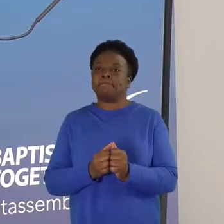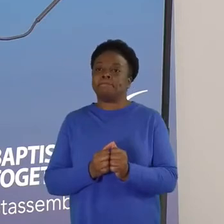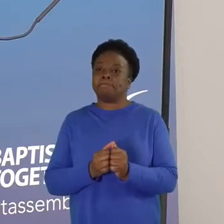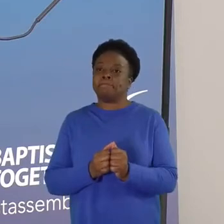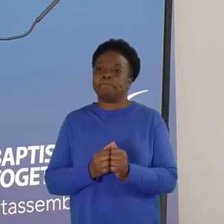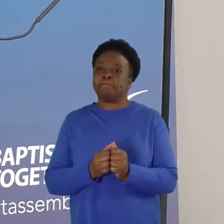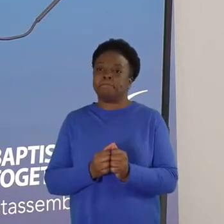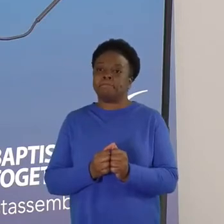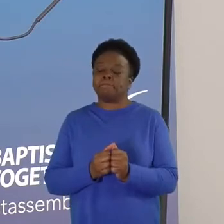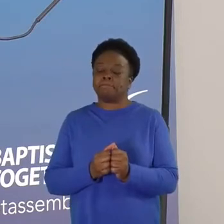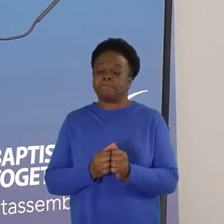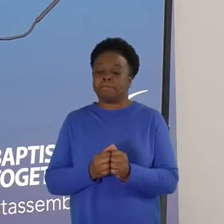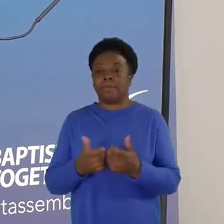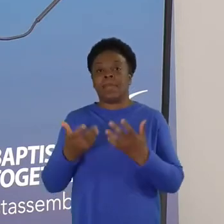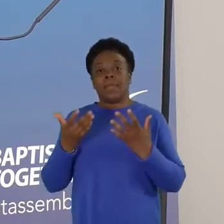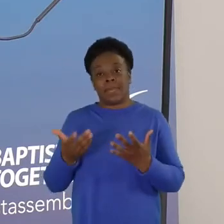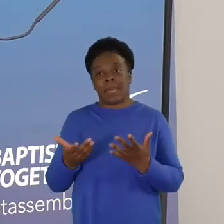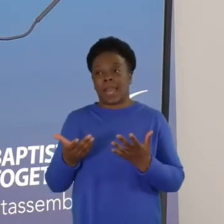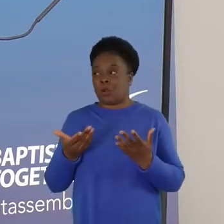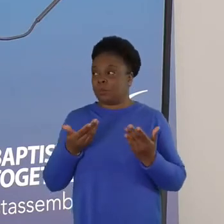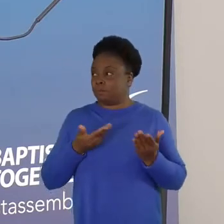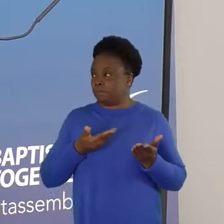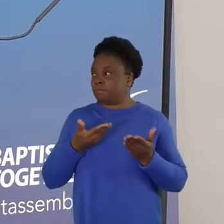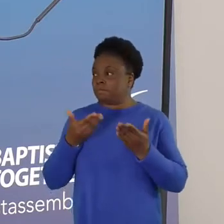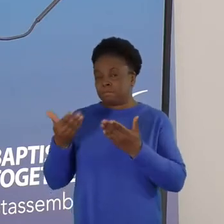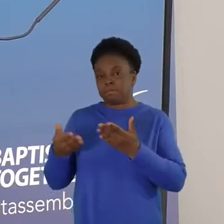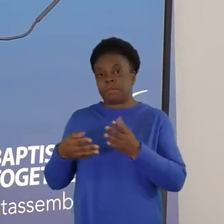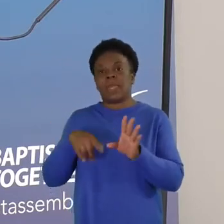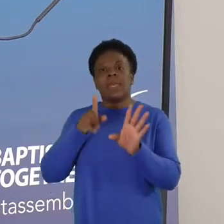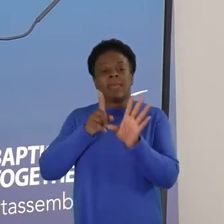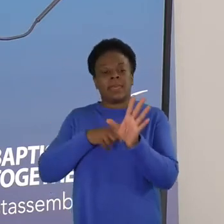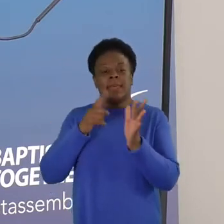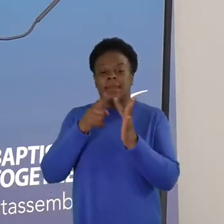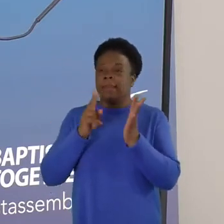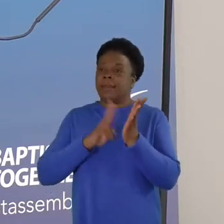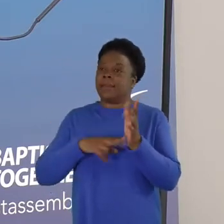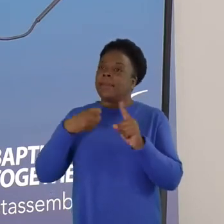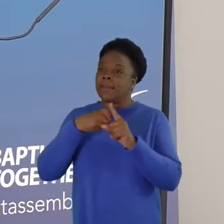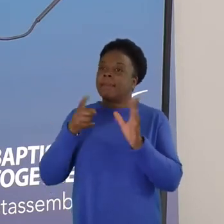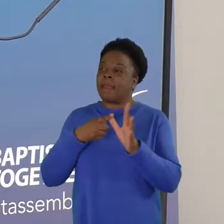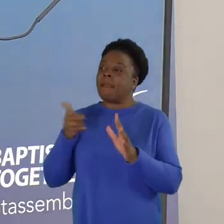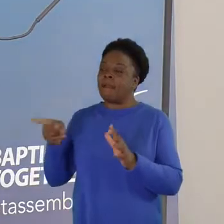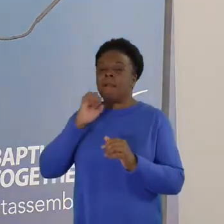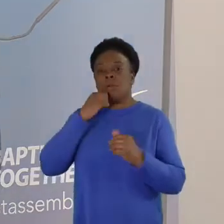I will now hand over to Yinka, who will lead us in a time of prayer for the Assembly.